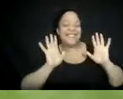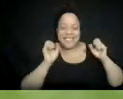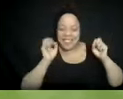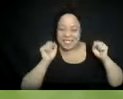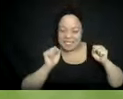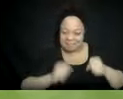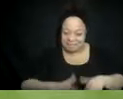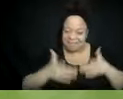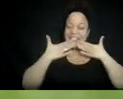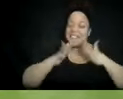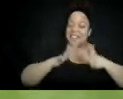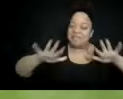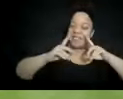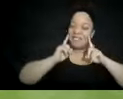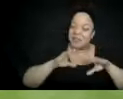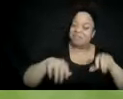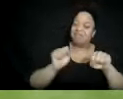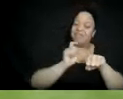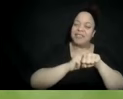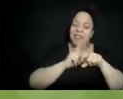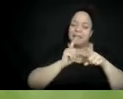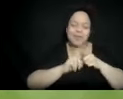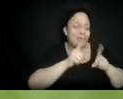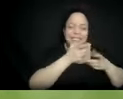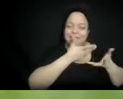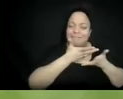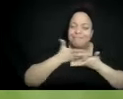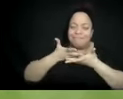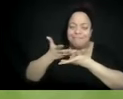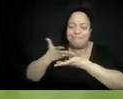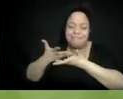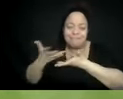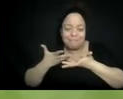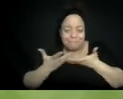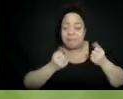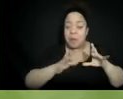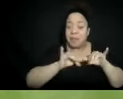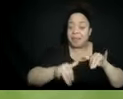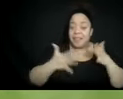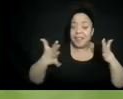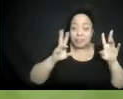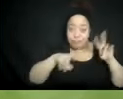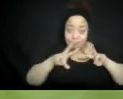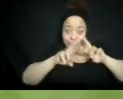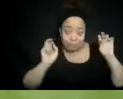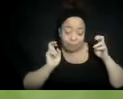people or stay here and check out the slides. Eva, can you move to the next slide, please?